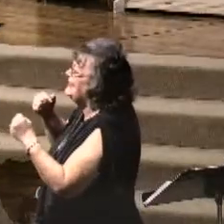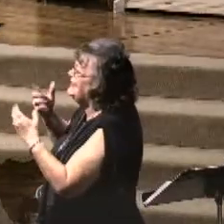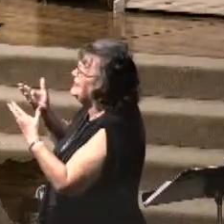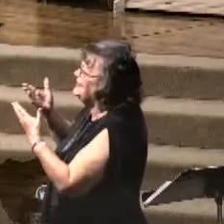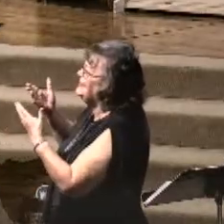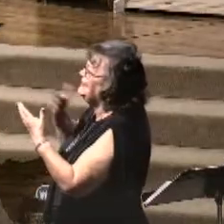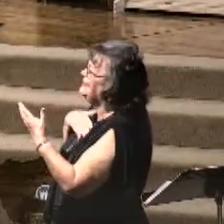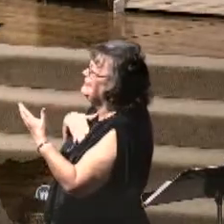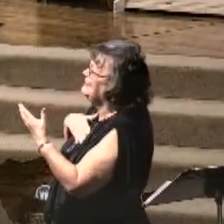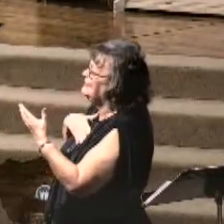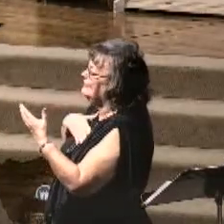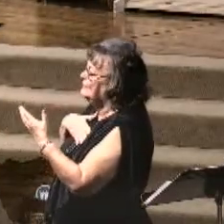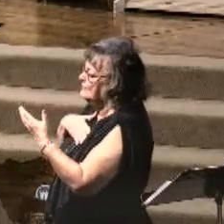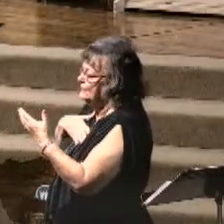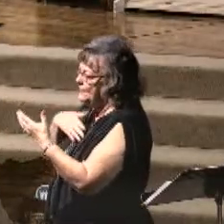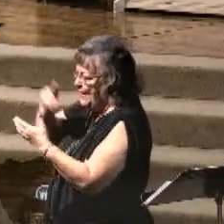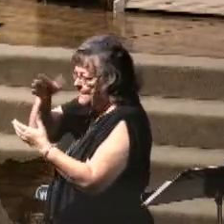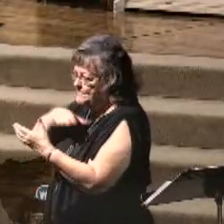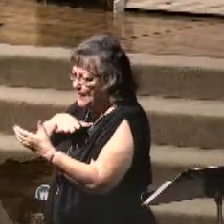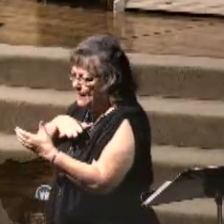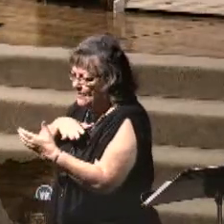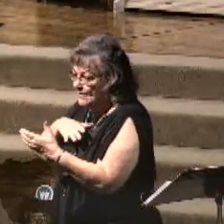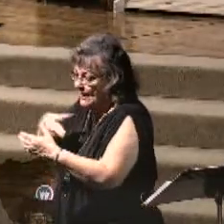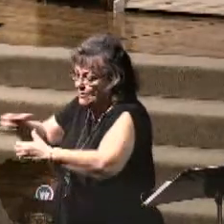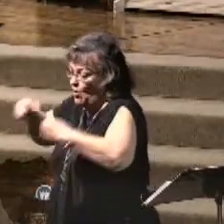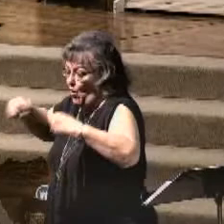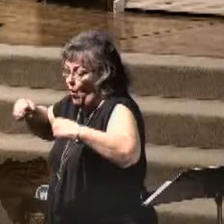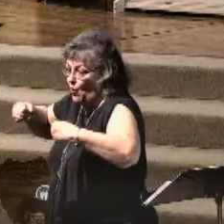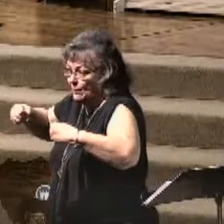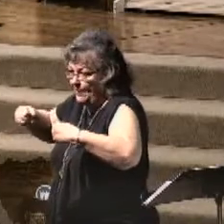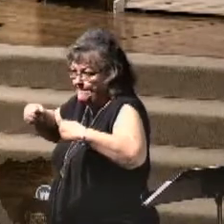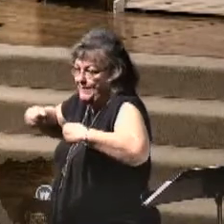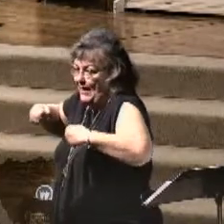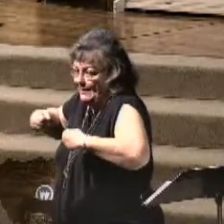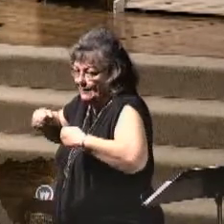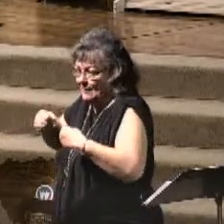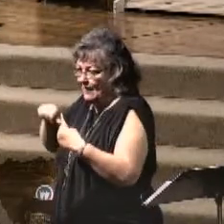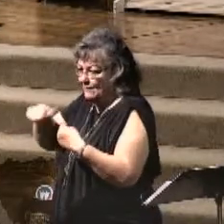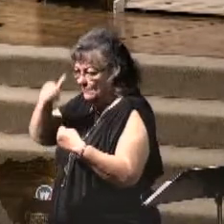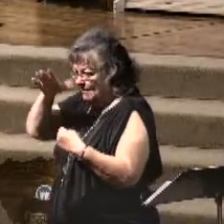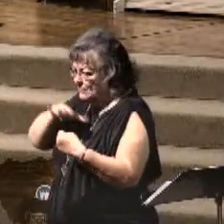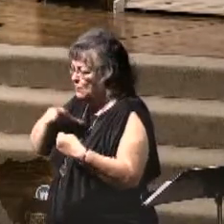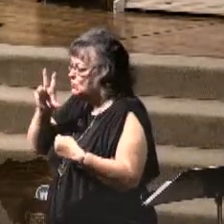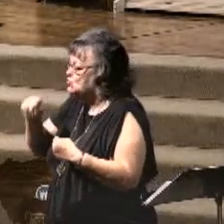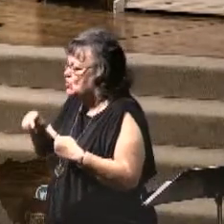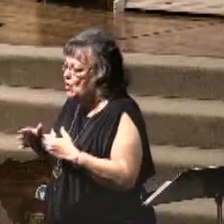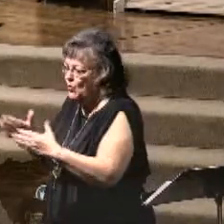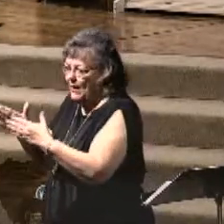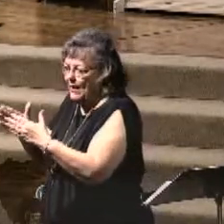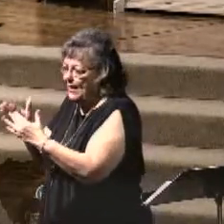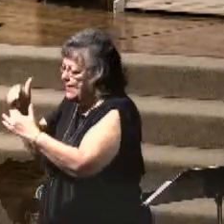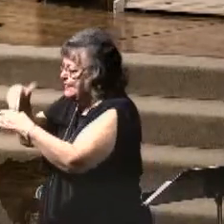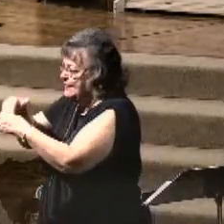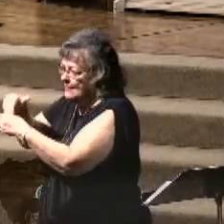They had to hold that man back. It would have been sheer suicide. There was no way in.